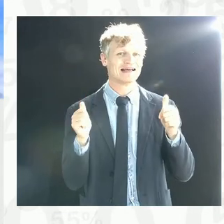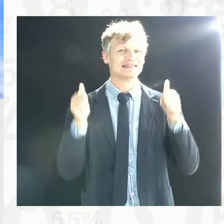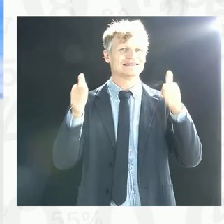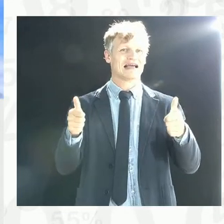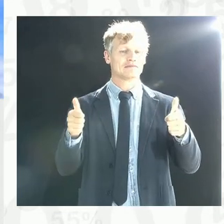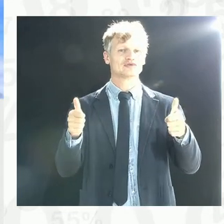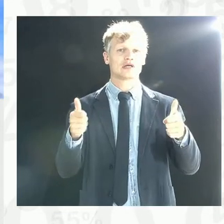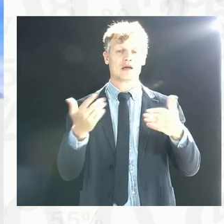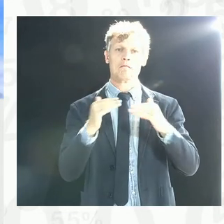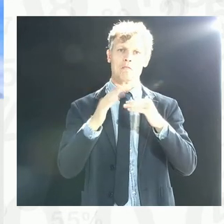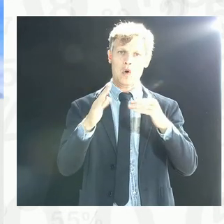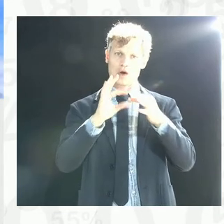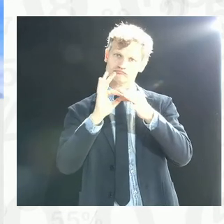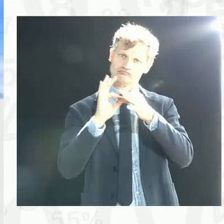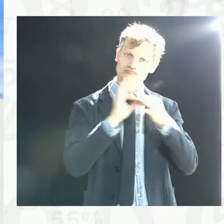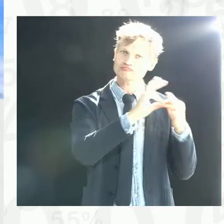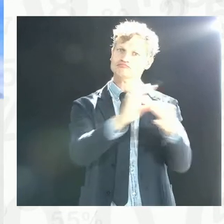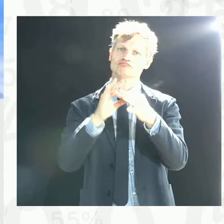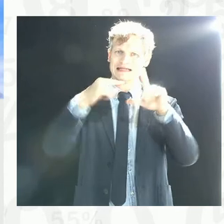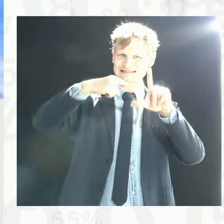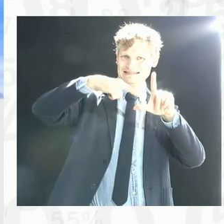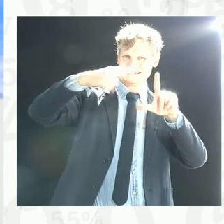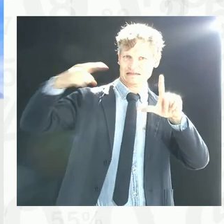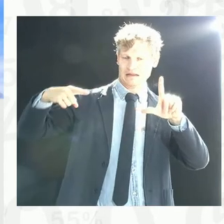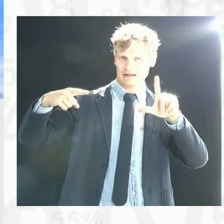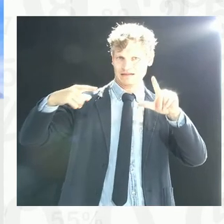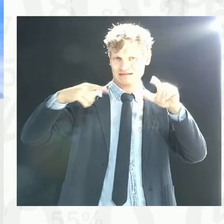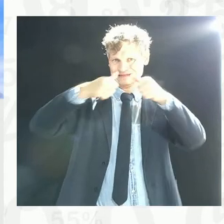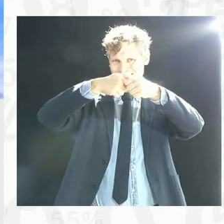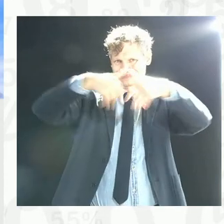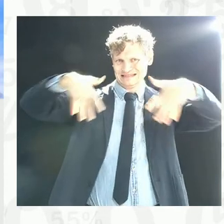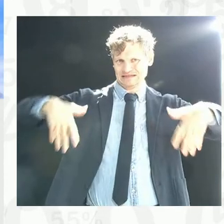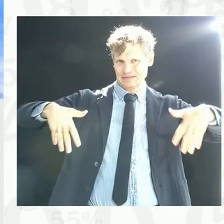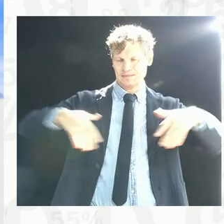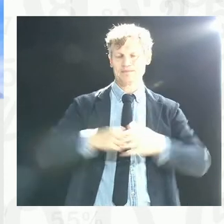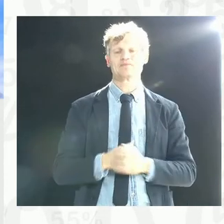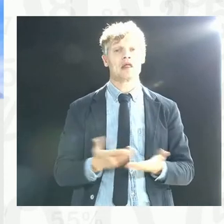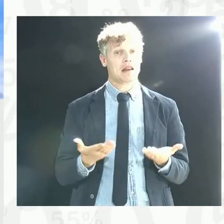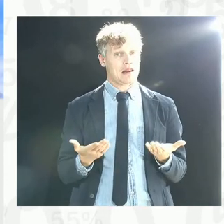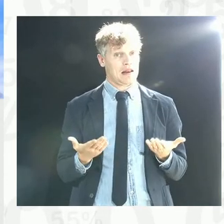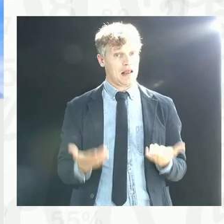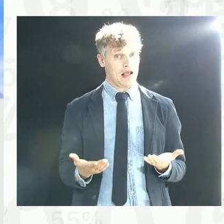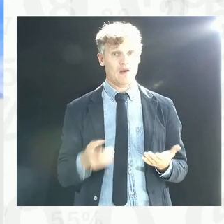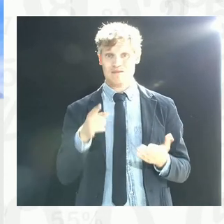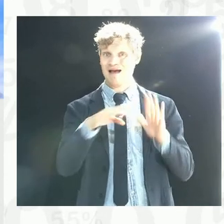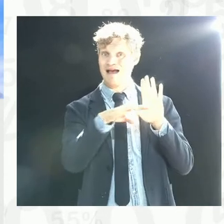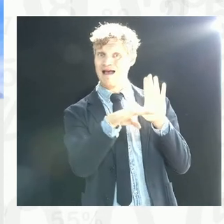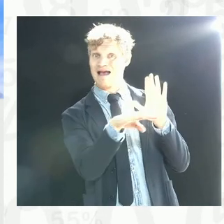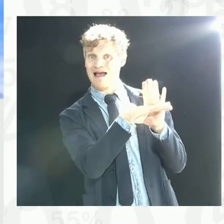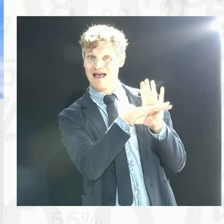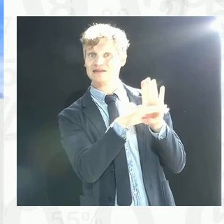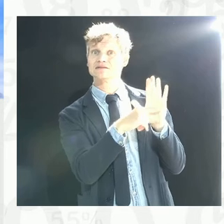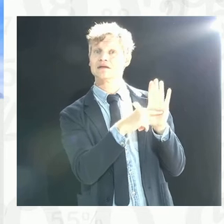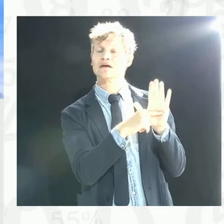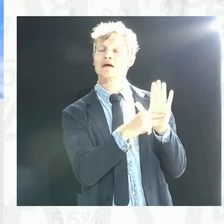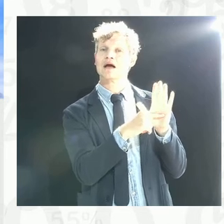coordinated statistical system. So you have now the act also providing for the formation